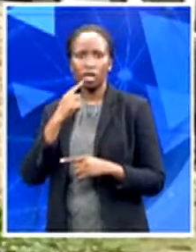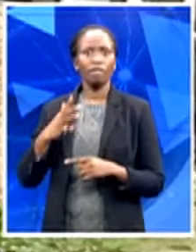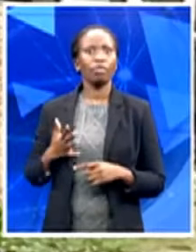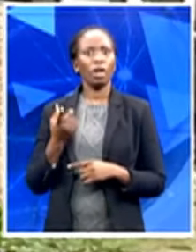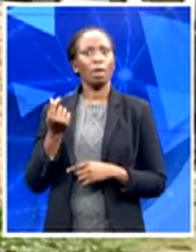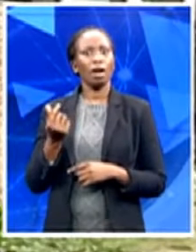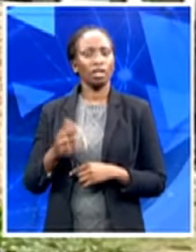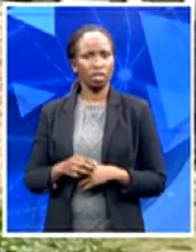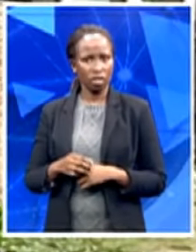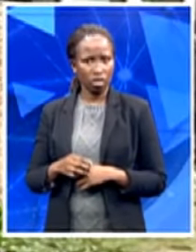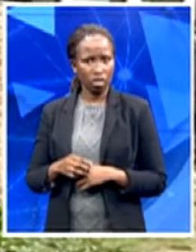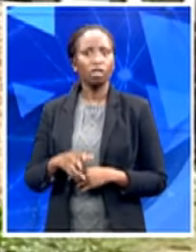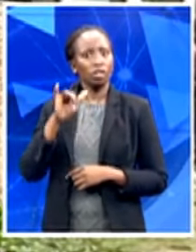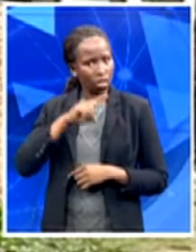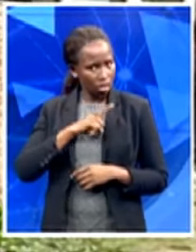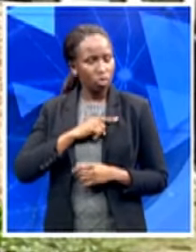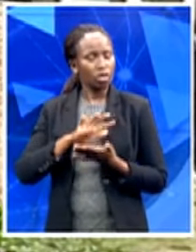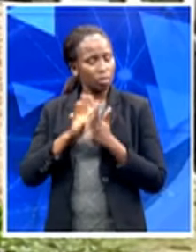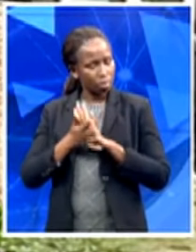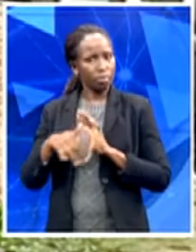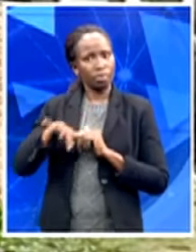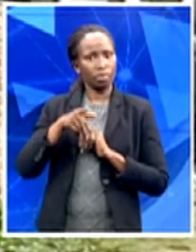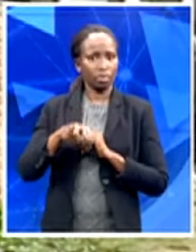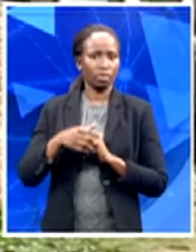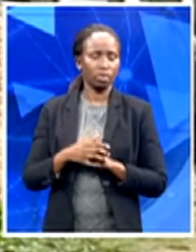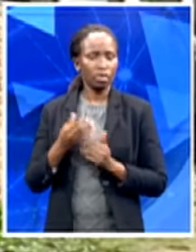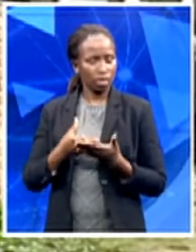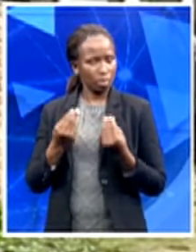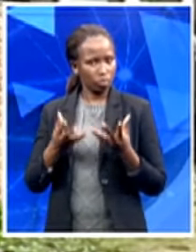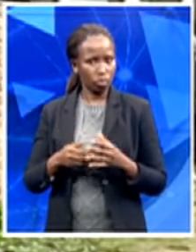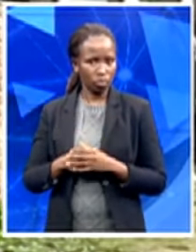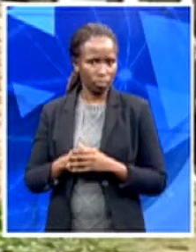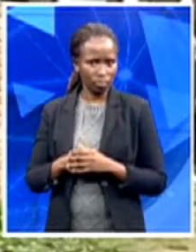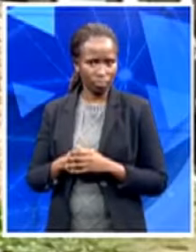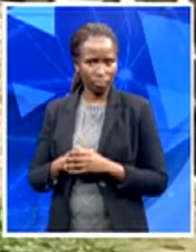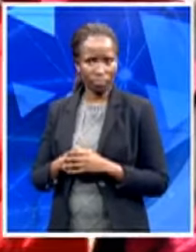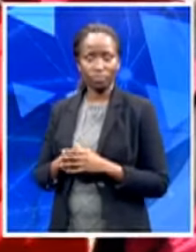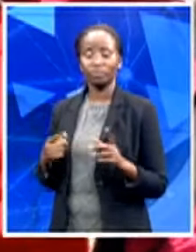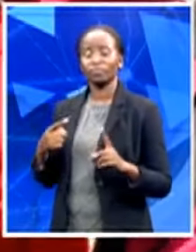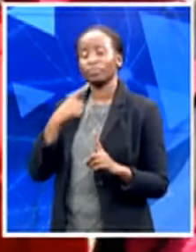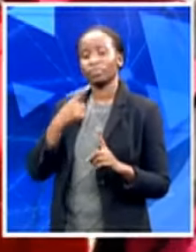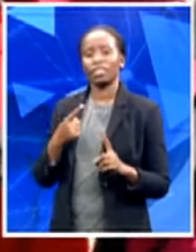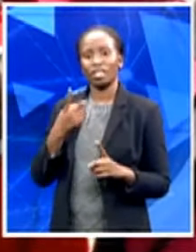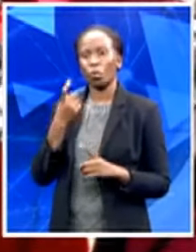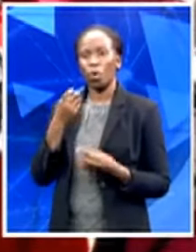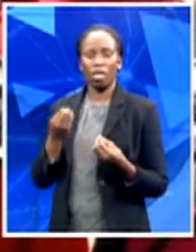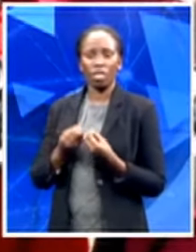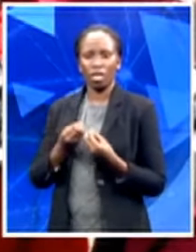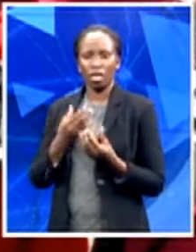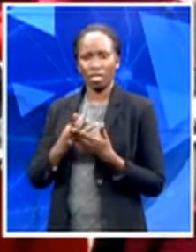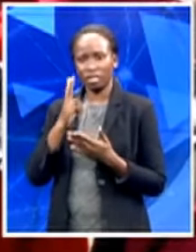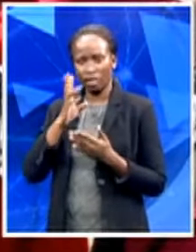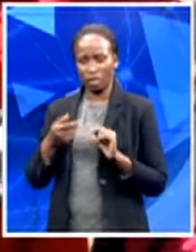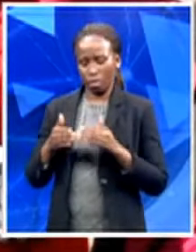There is only one thing that you will see on every street corner in Cookhouse, and that is a